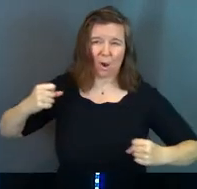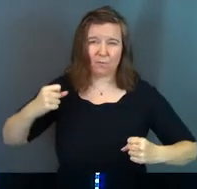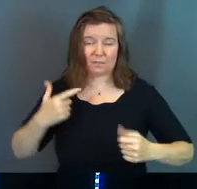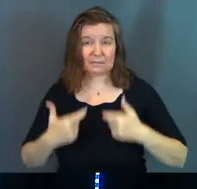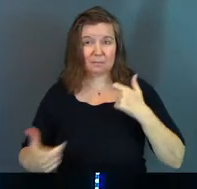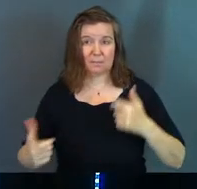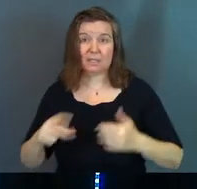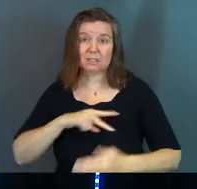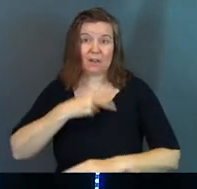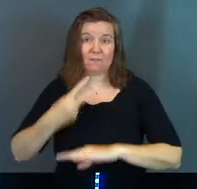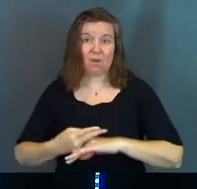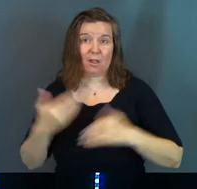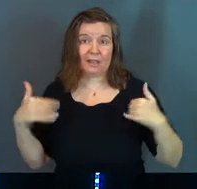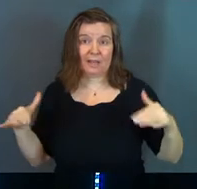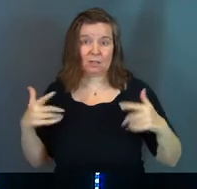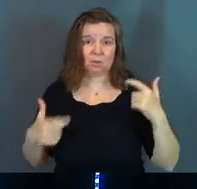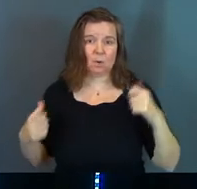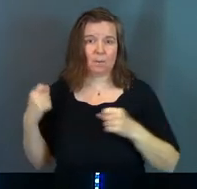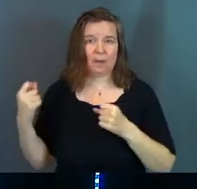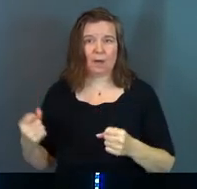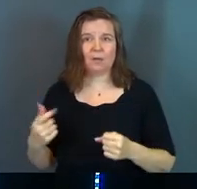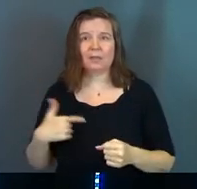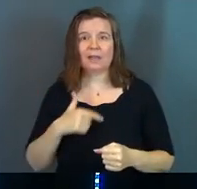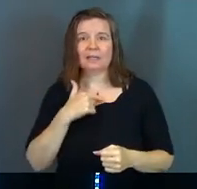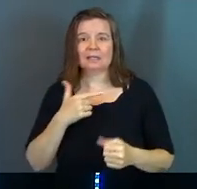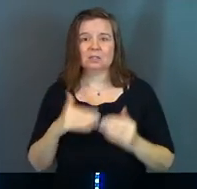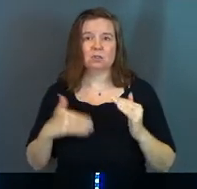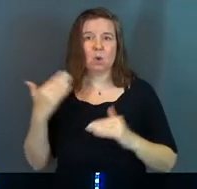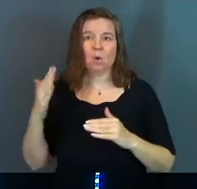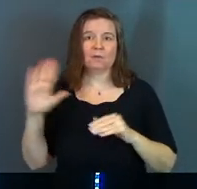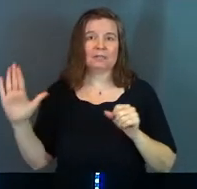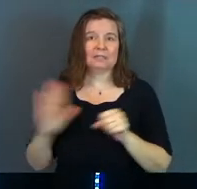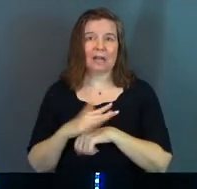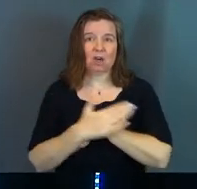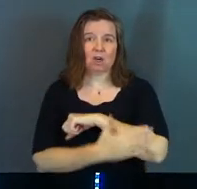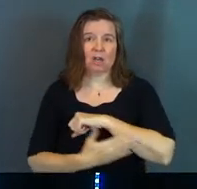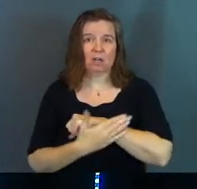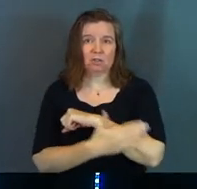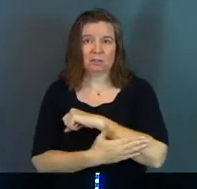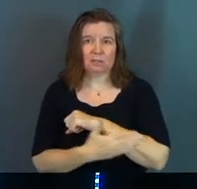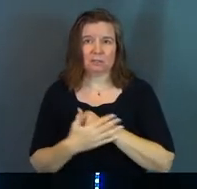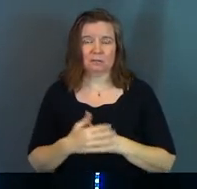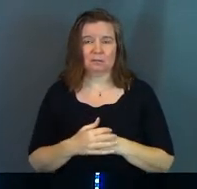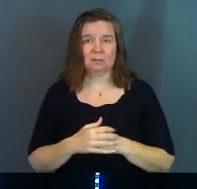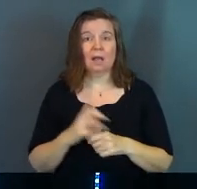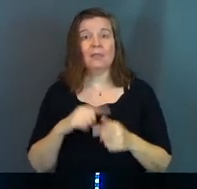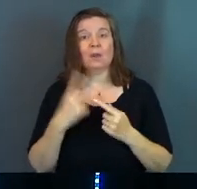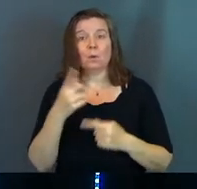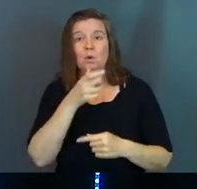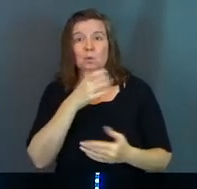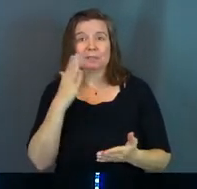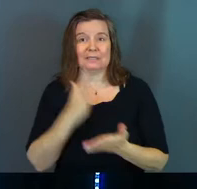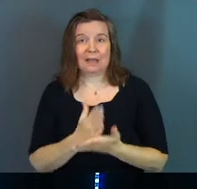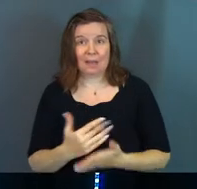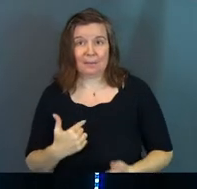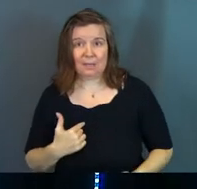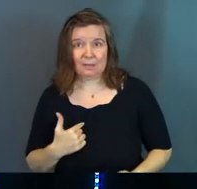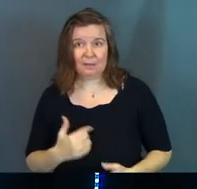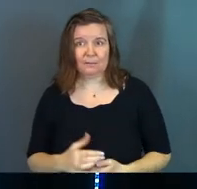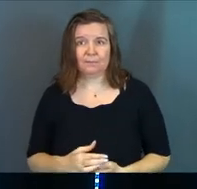This is a fallen angel, so powerful that he is over an entire country. And he's the one who stopped me.